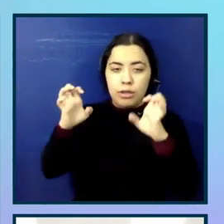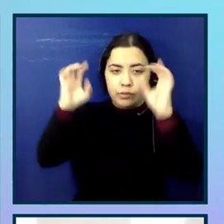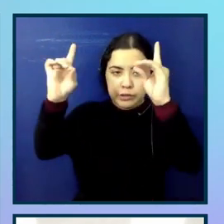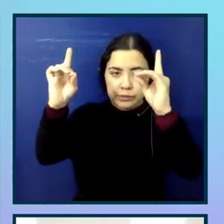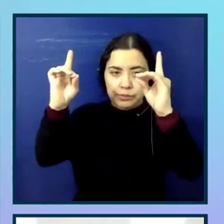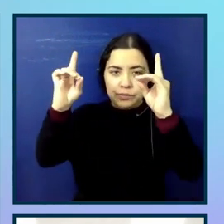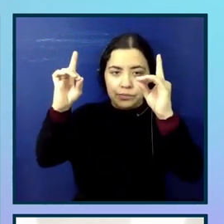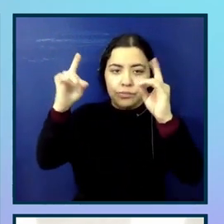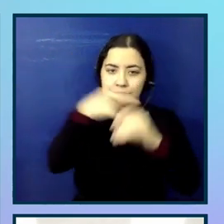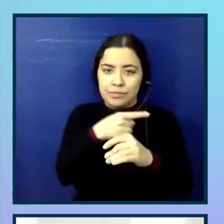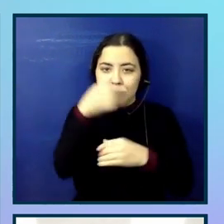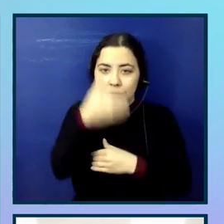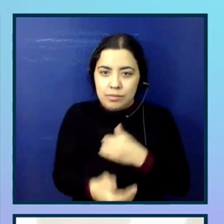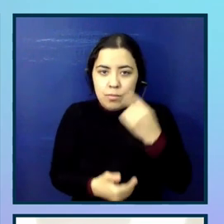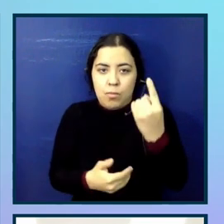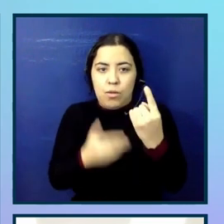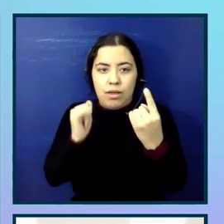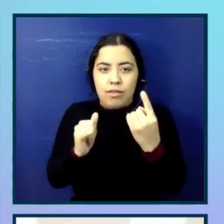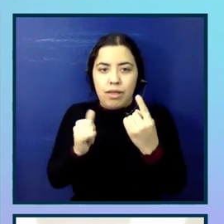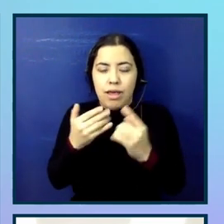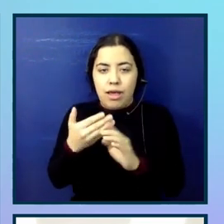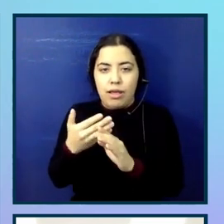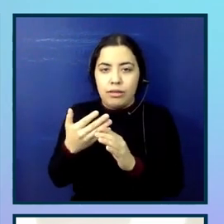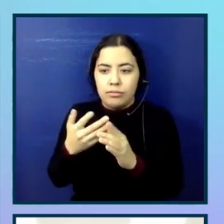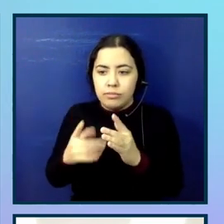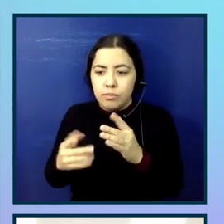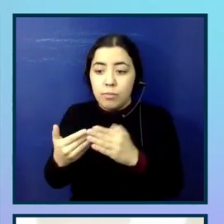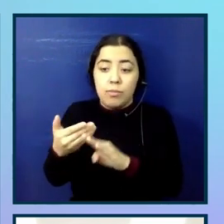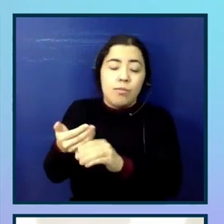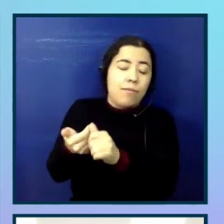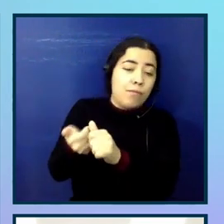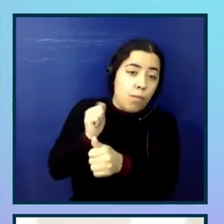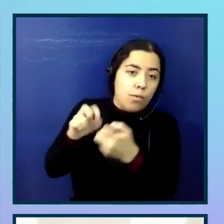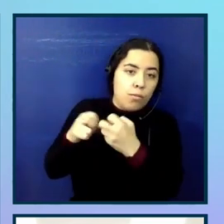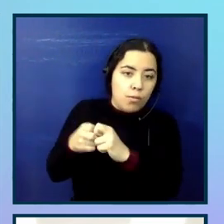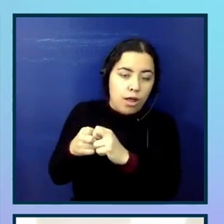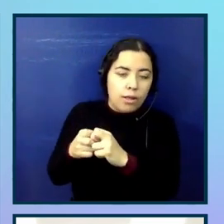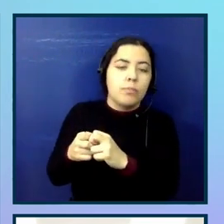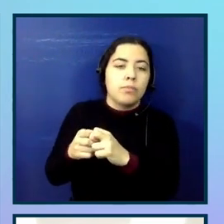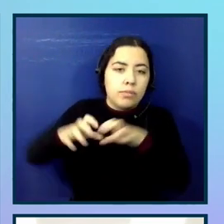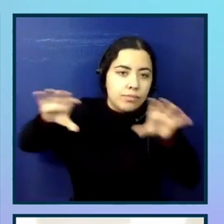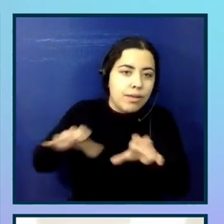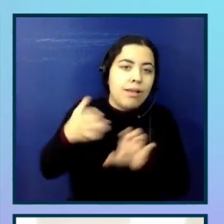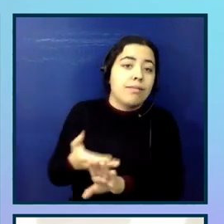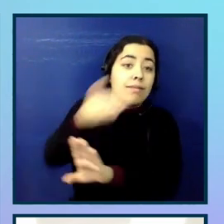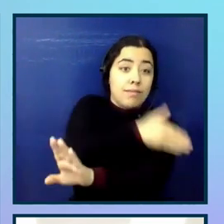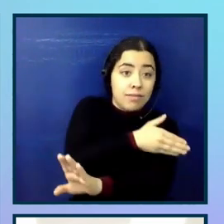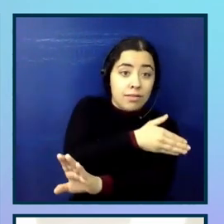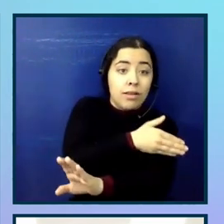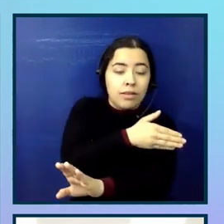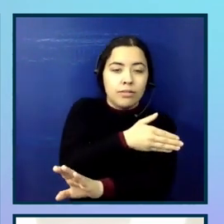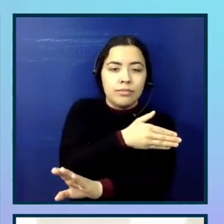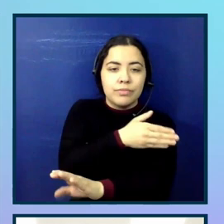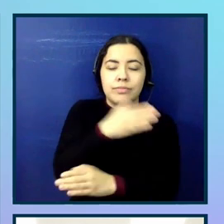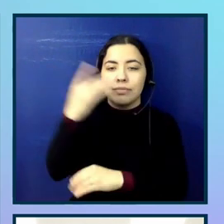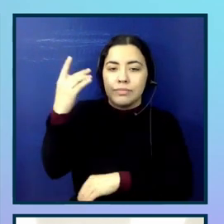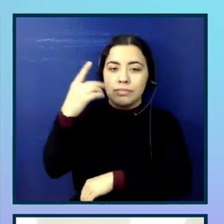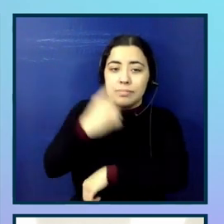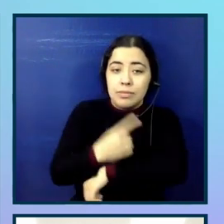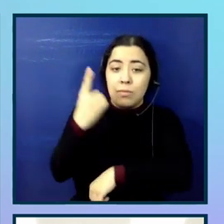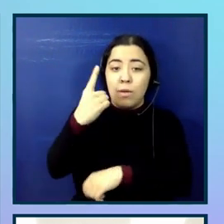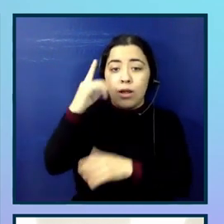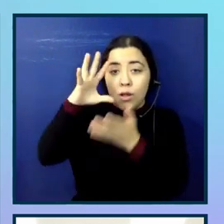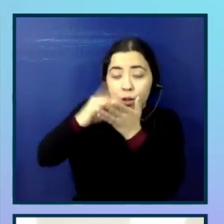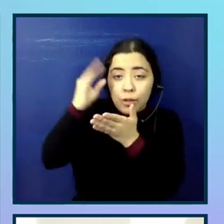step one of the proactive plan, that was the main thing that we needed to do. So with the help of many people in our learning and development committee,